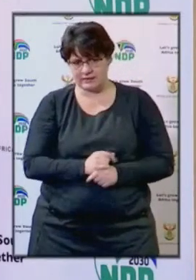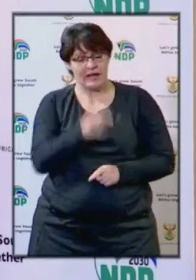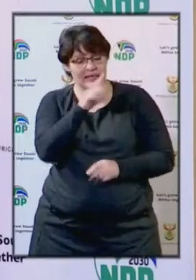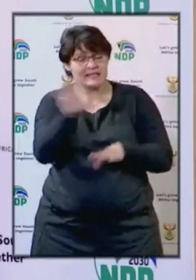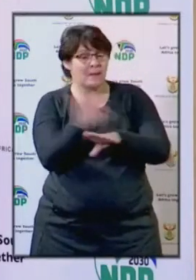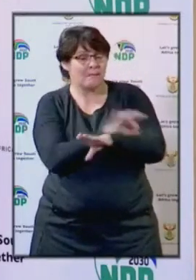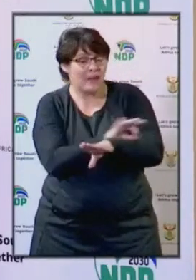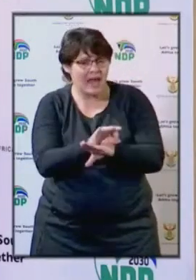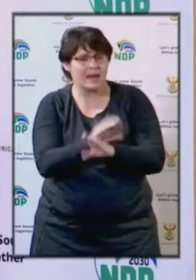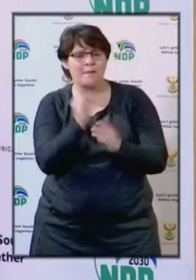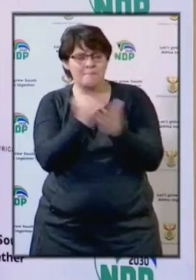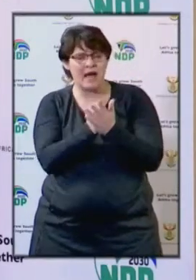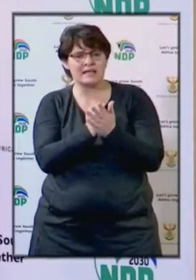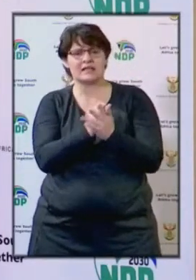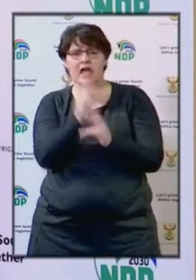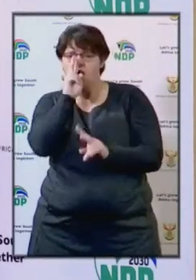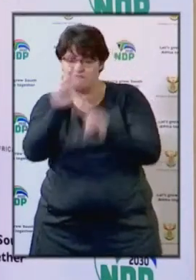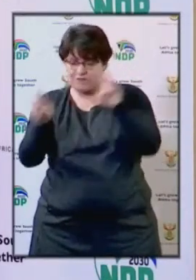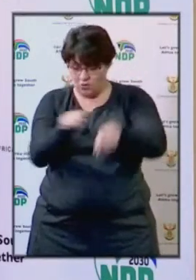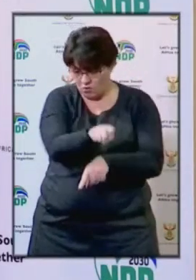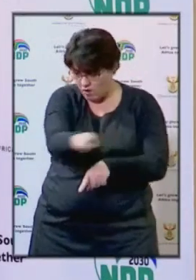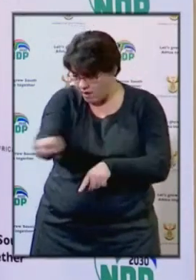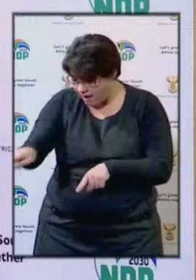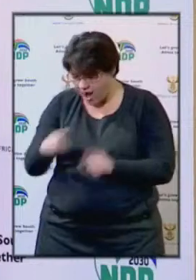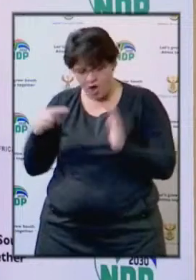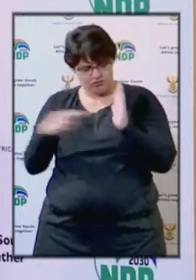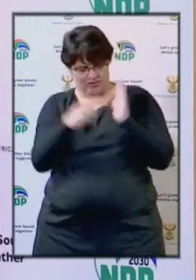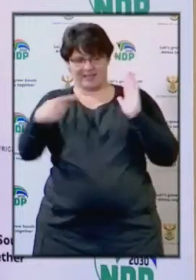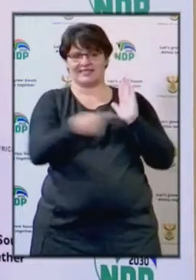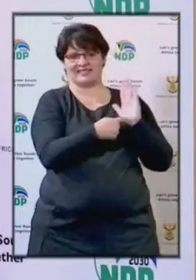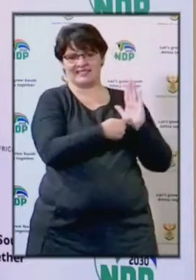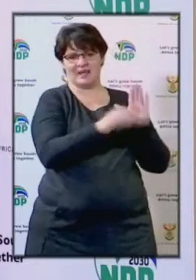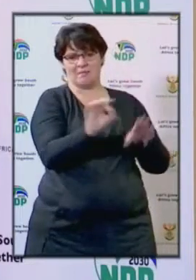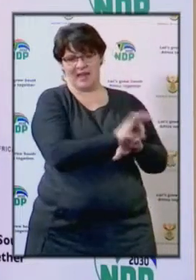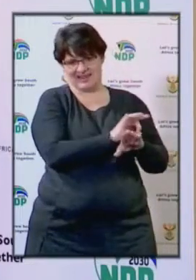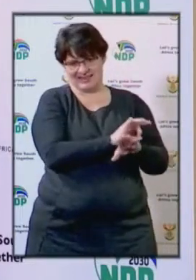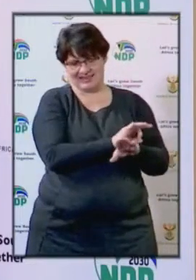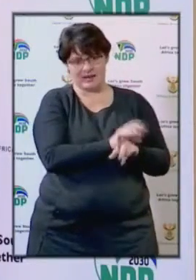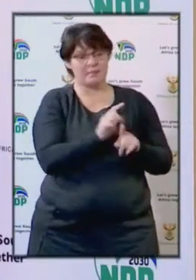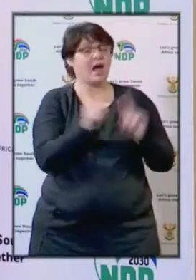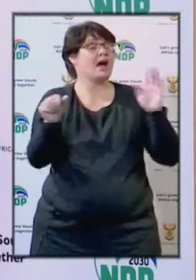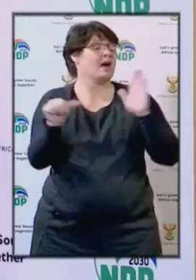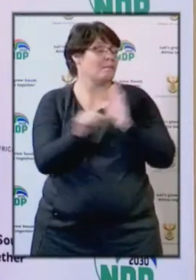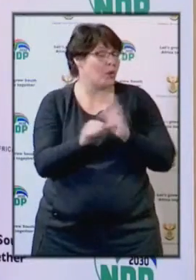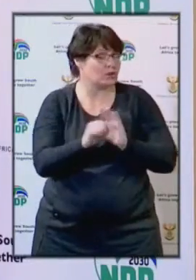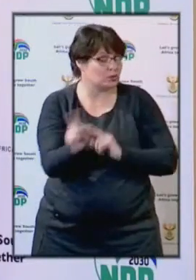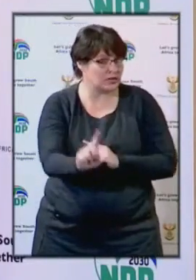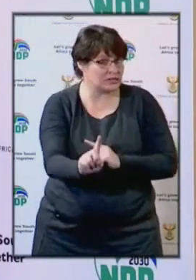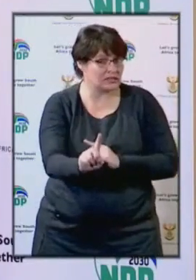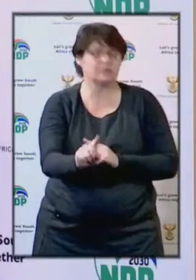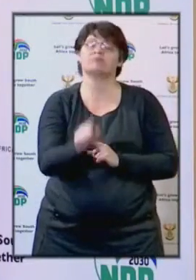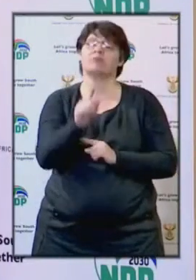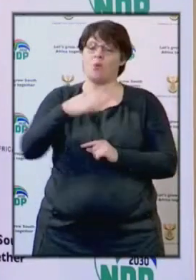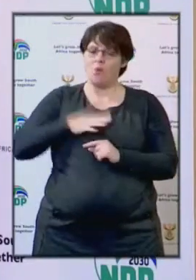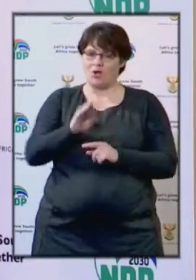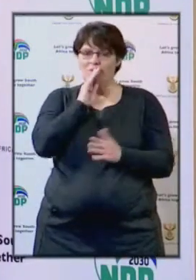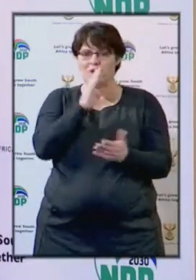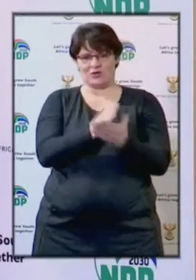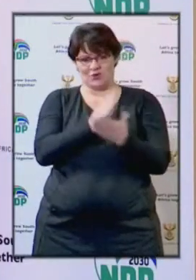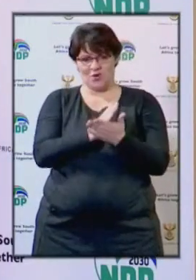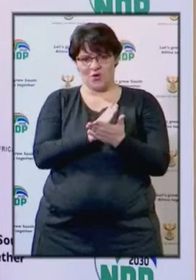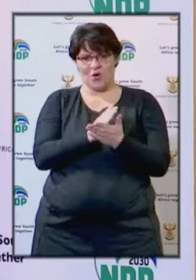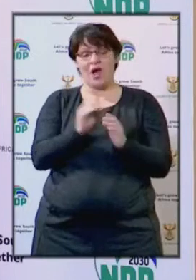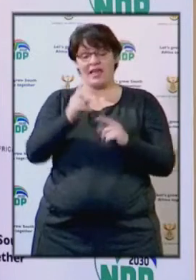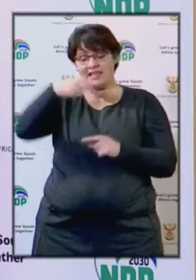reflective of the views of the industry players at all levels, but more importantly, we want to ensure that the tourism